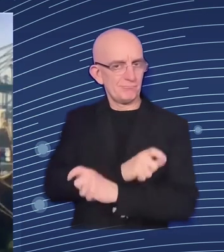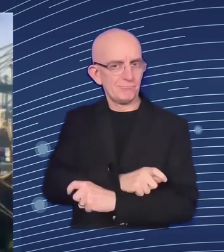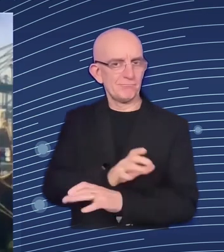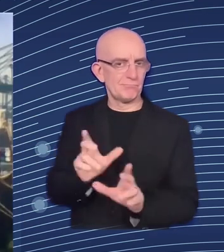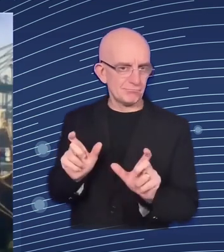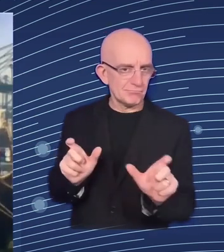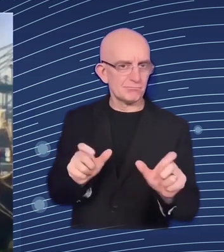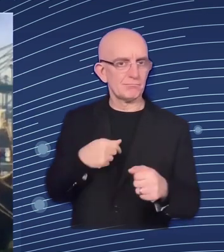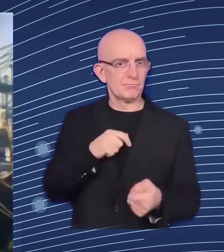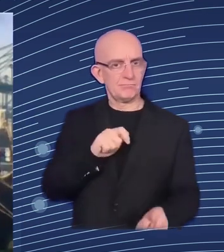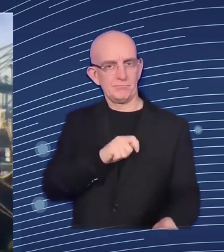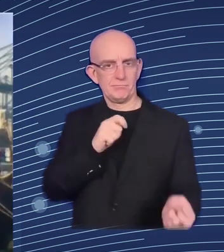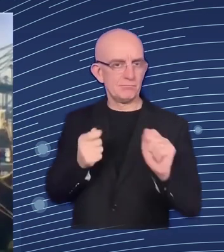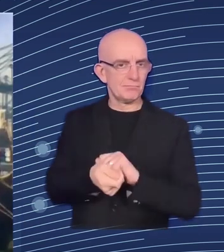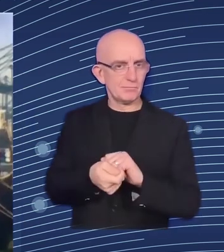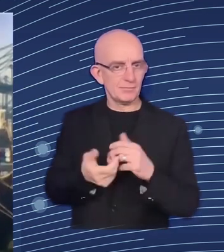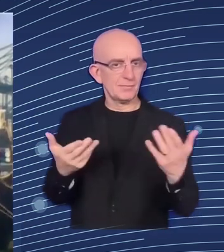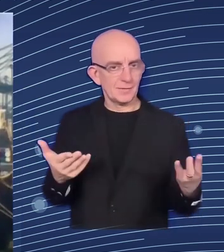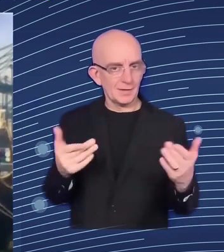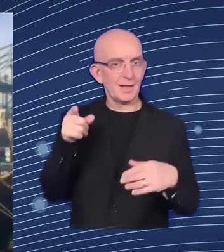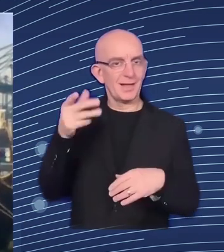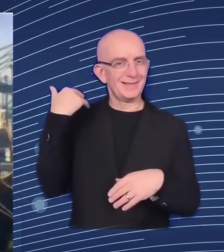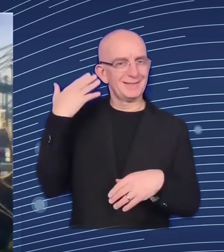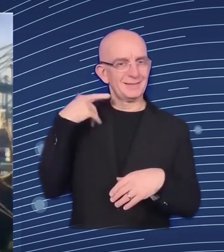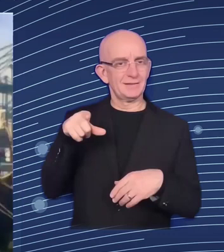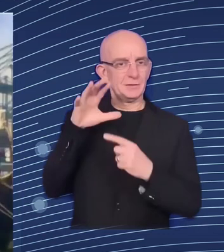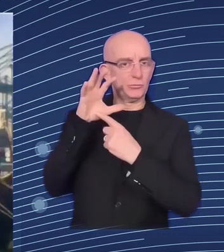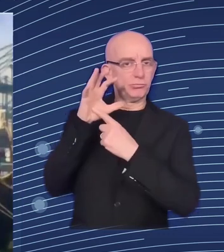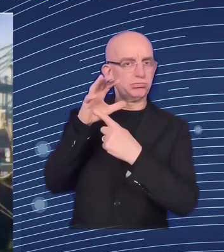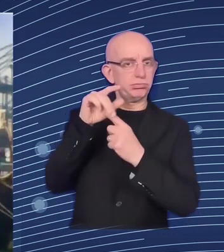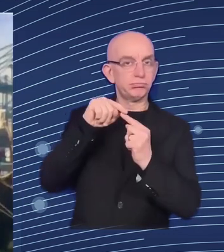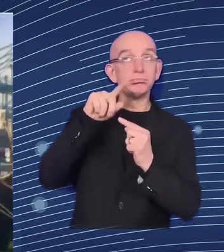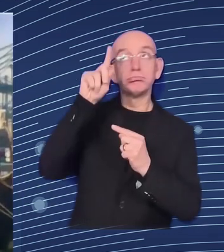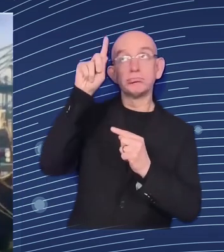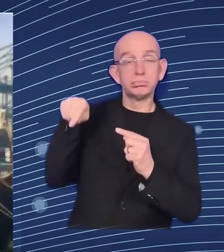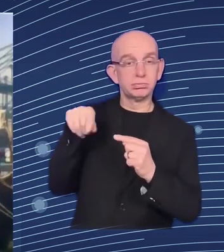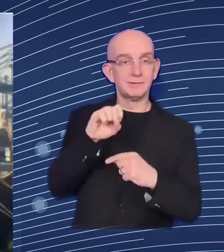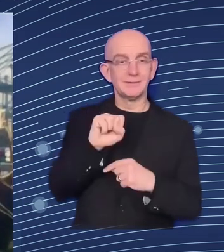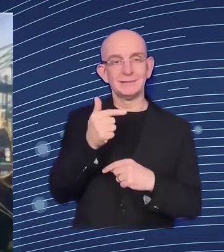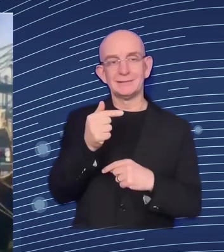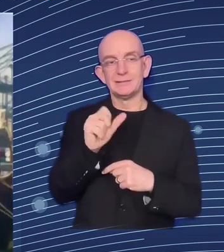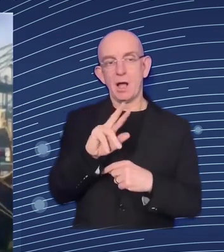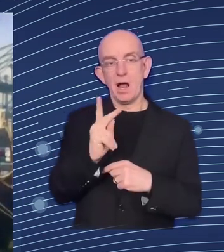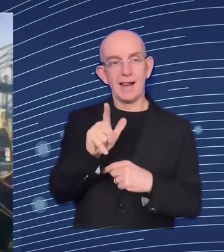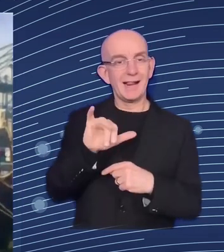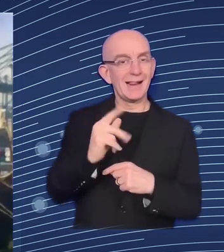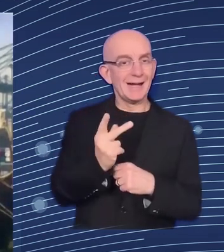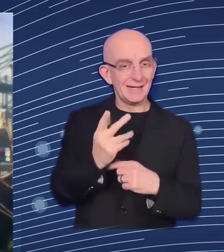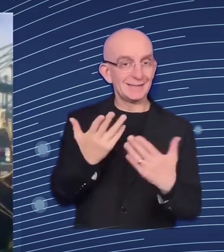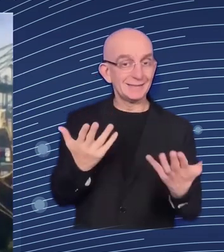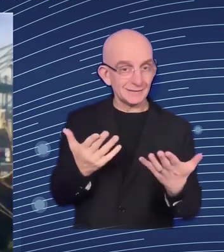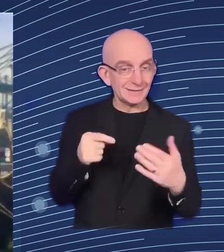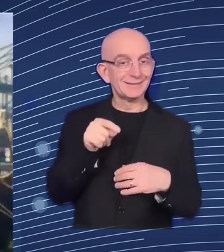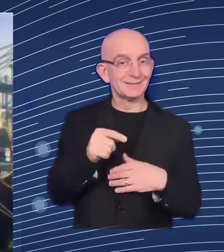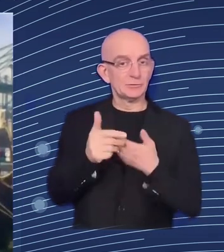have adopted it businesses as well even my kids know you know that ashah head is flying iranian drone they know the the speed at